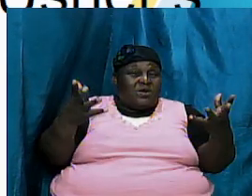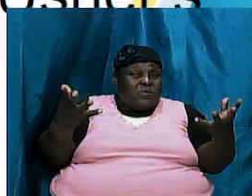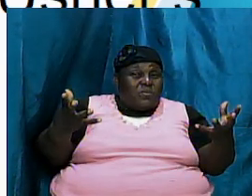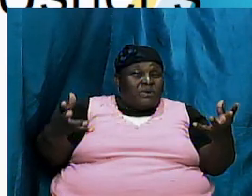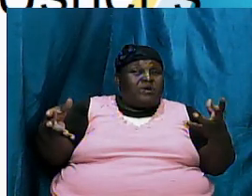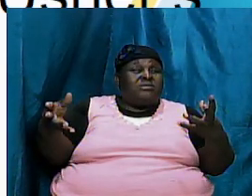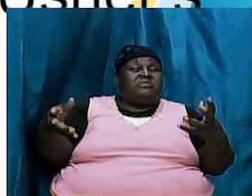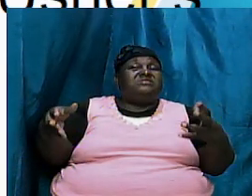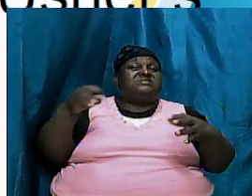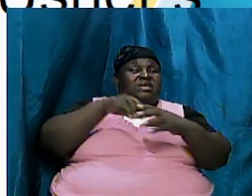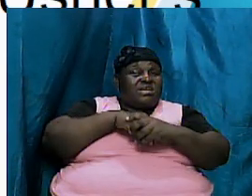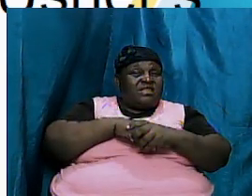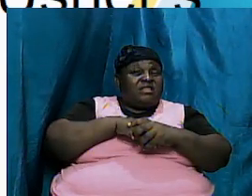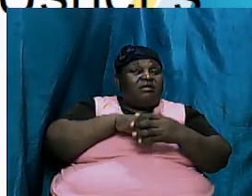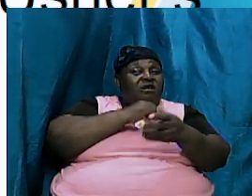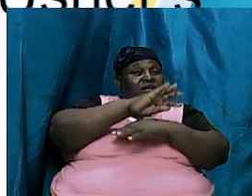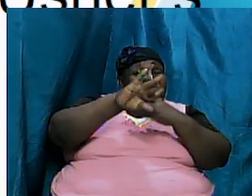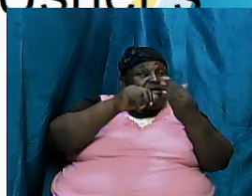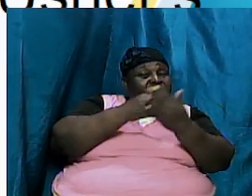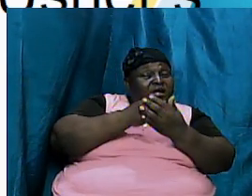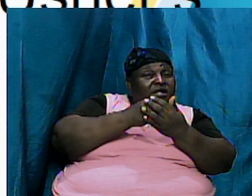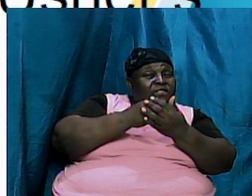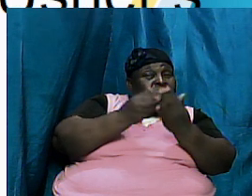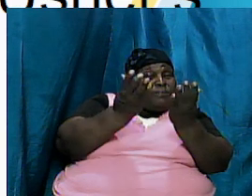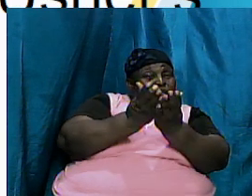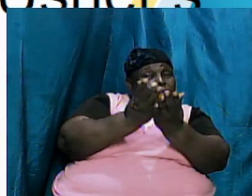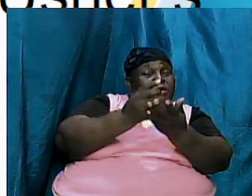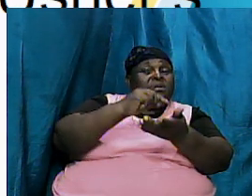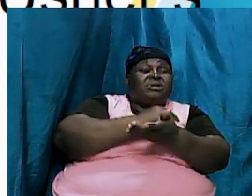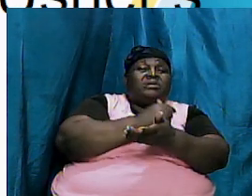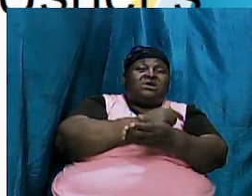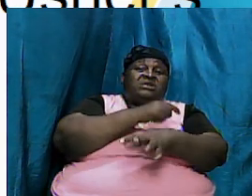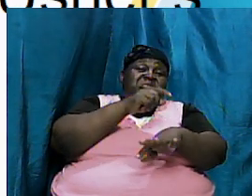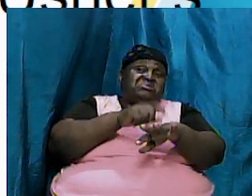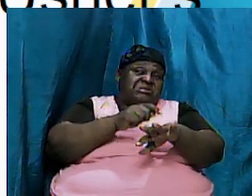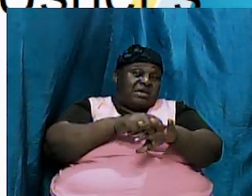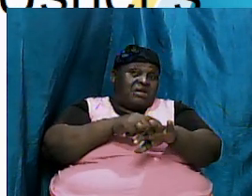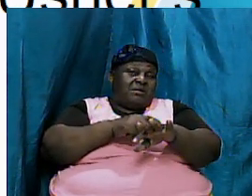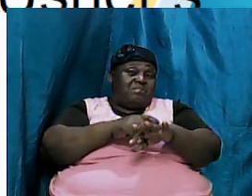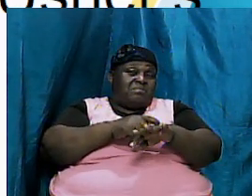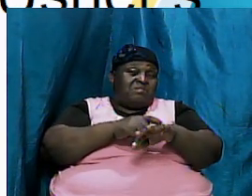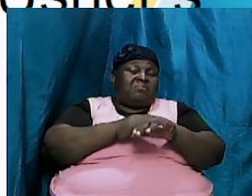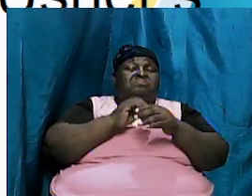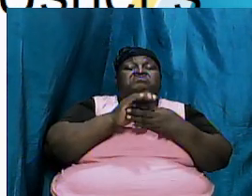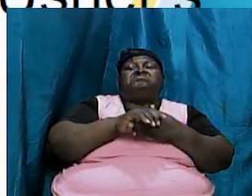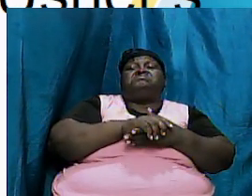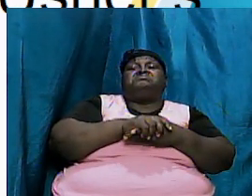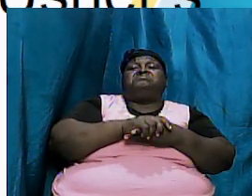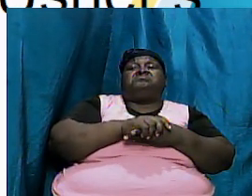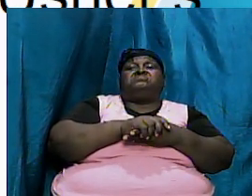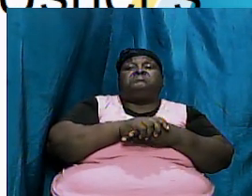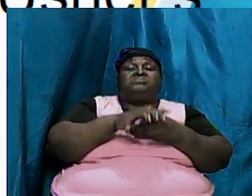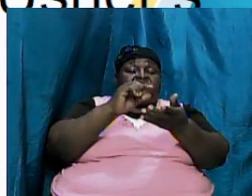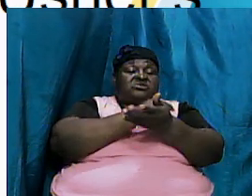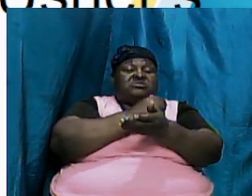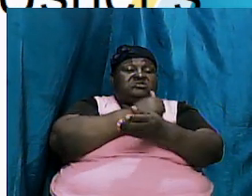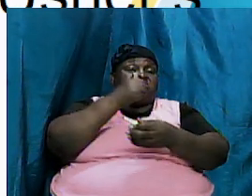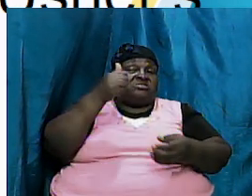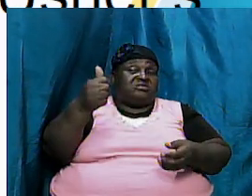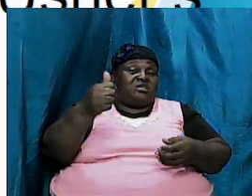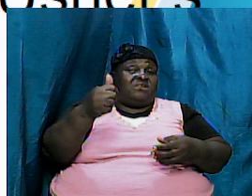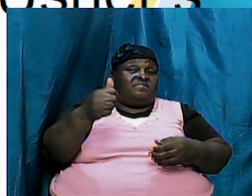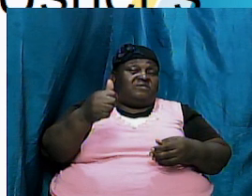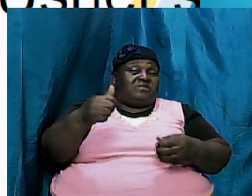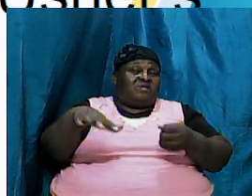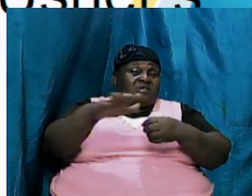entire book of Genesis we want to see the kind of time frame the timelines that are there and Genesis itself covers the